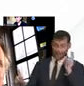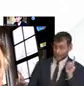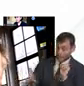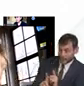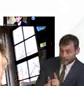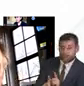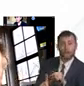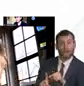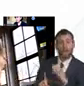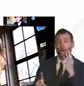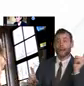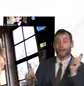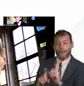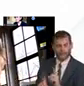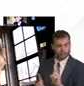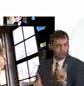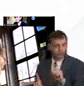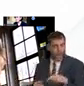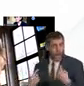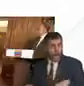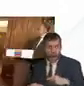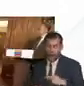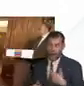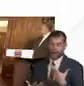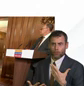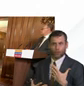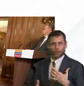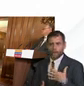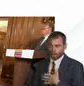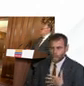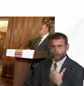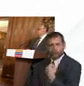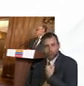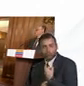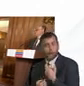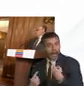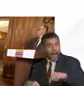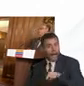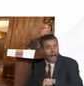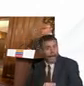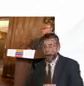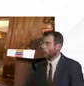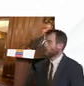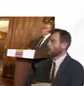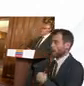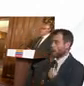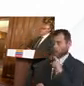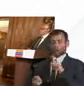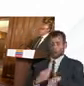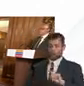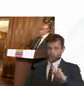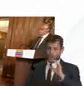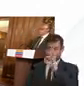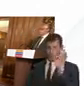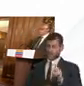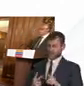are allowed to meet each other's houses well i'll take the first and i definitely leave the second to um uh to jenny um the